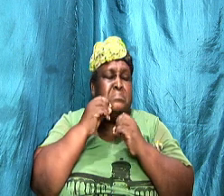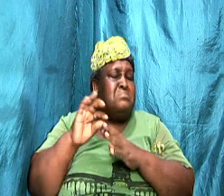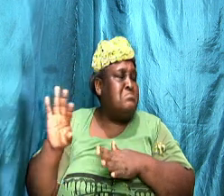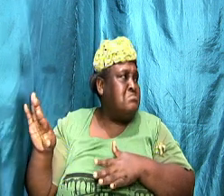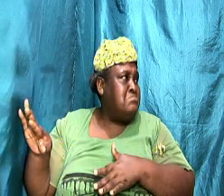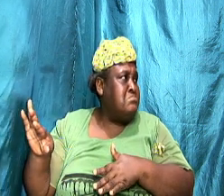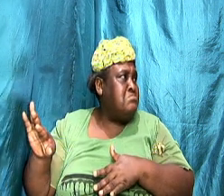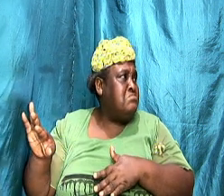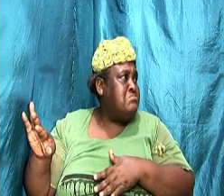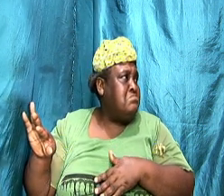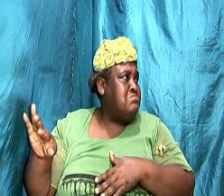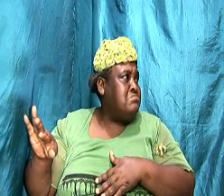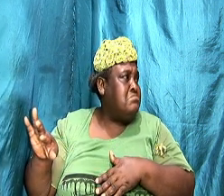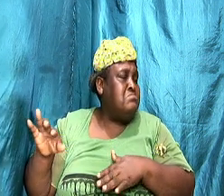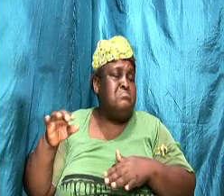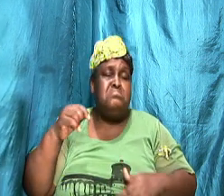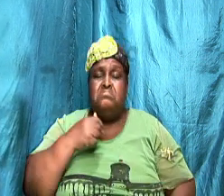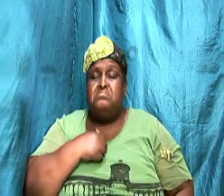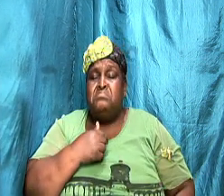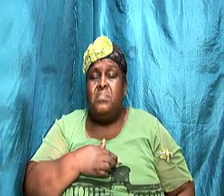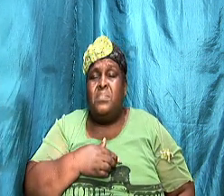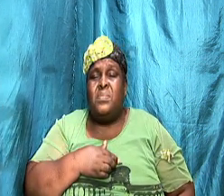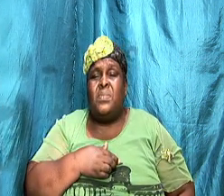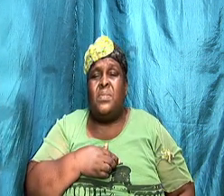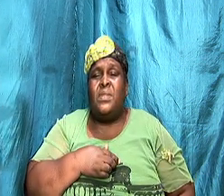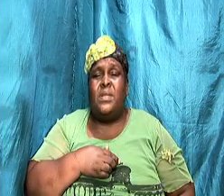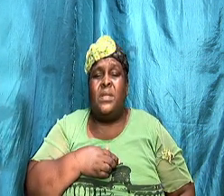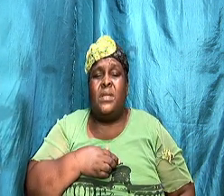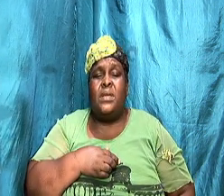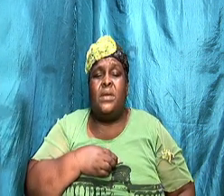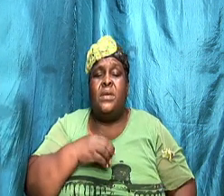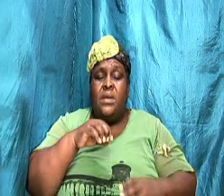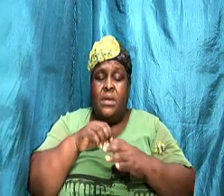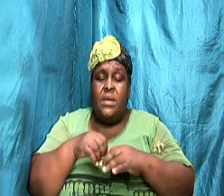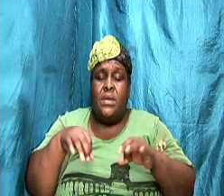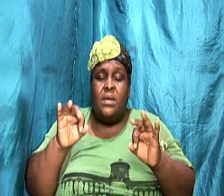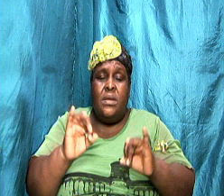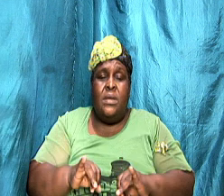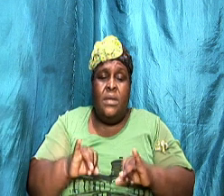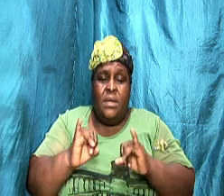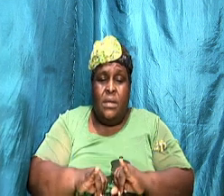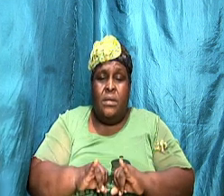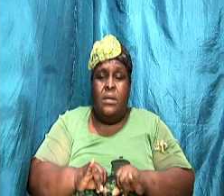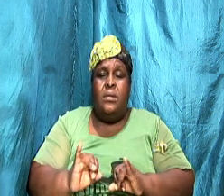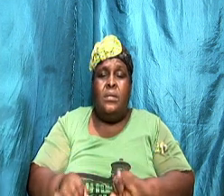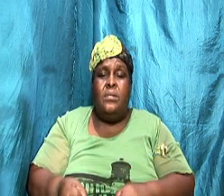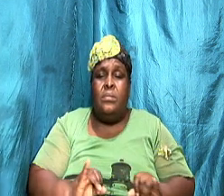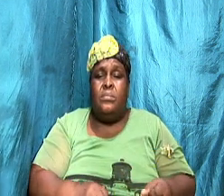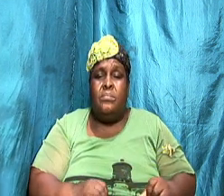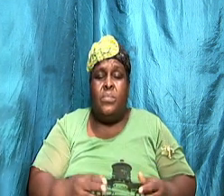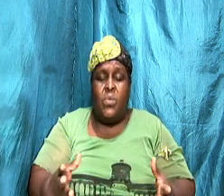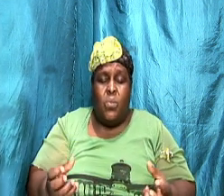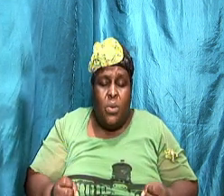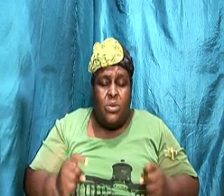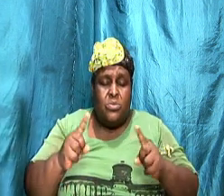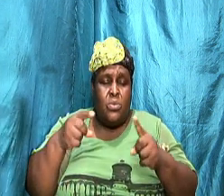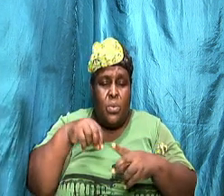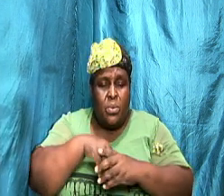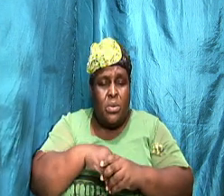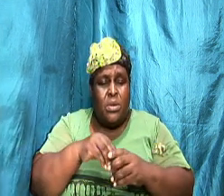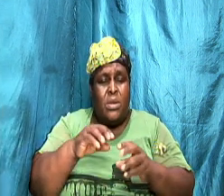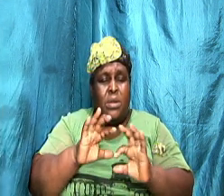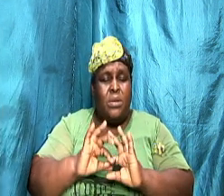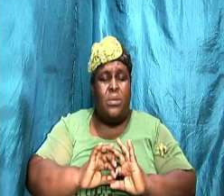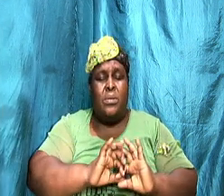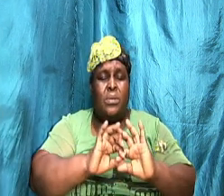it therefore means that as individuals wanting to get into relationship wanting